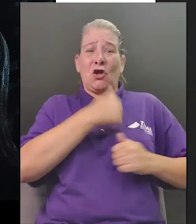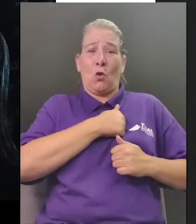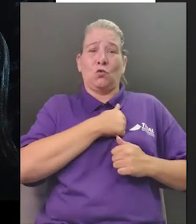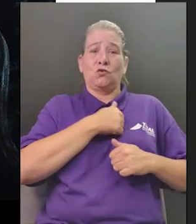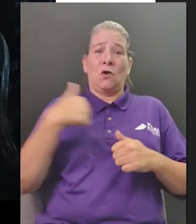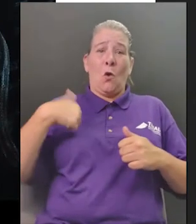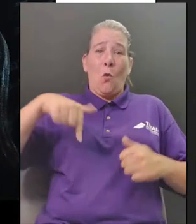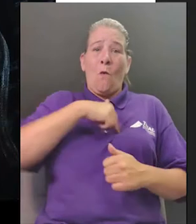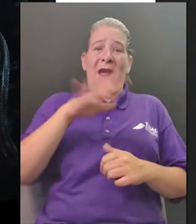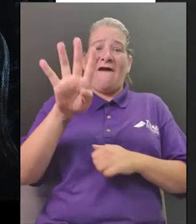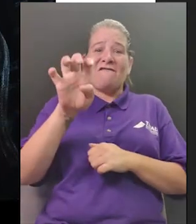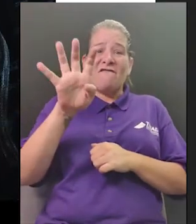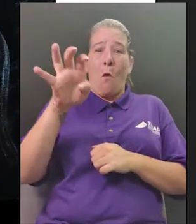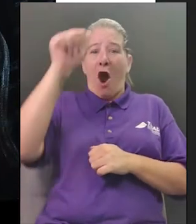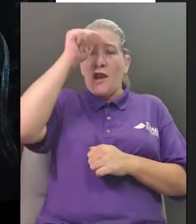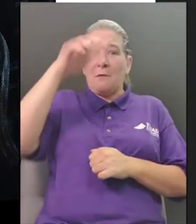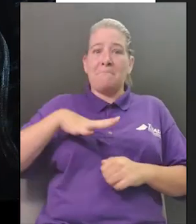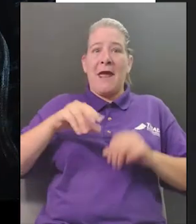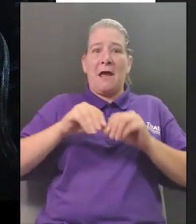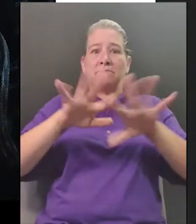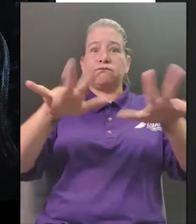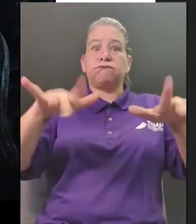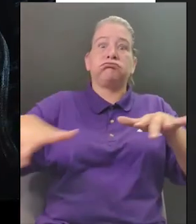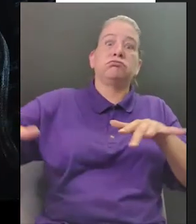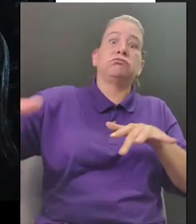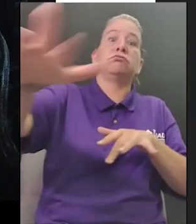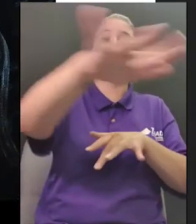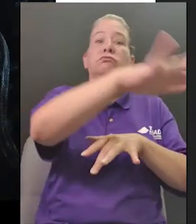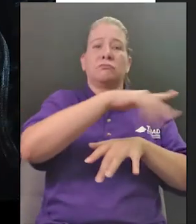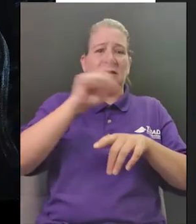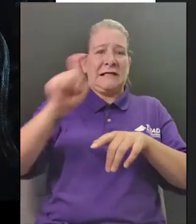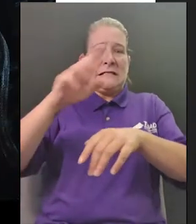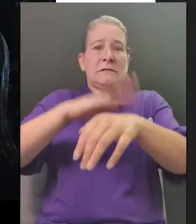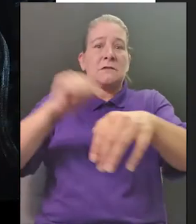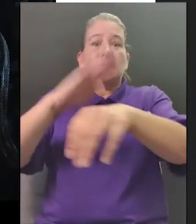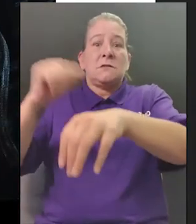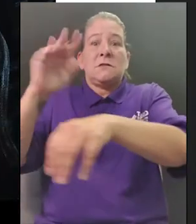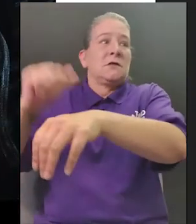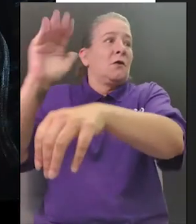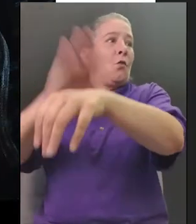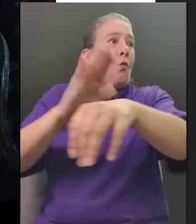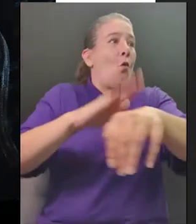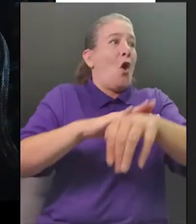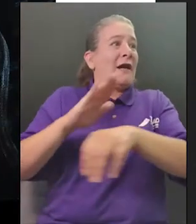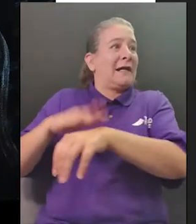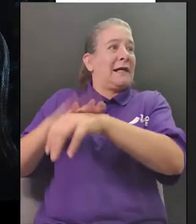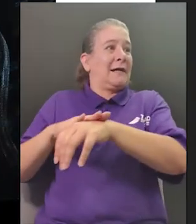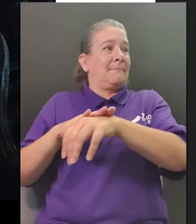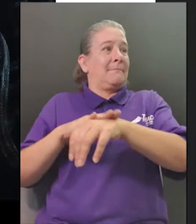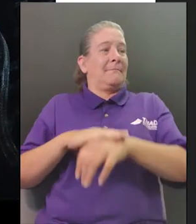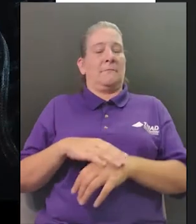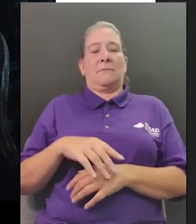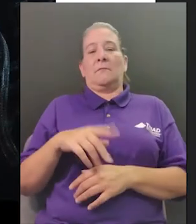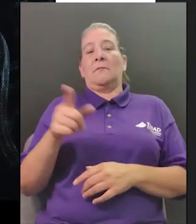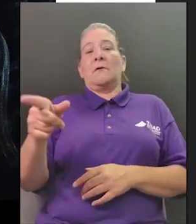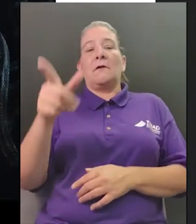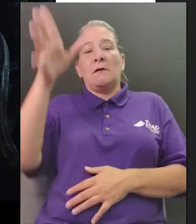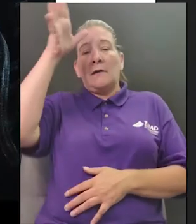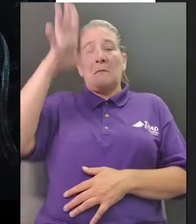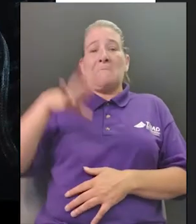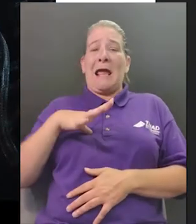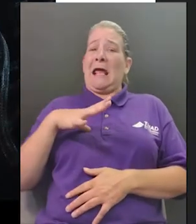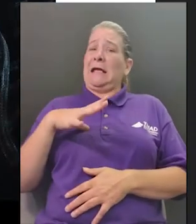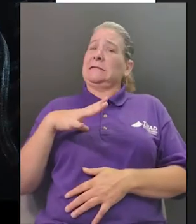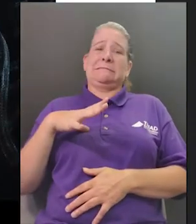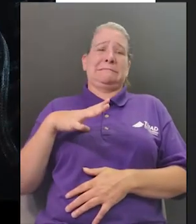it is urgent they are called to muster the messenger shook his head my horse and i